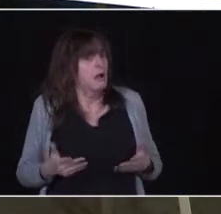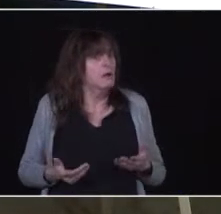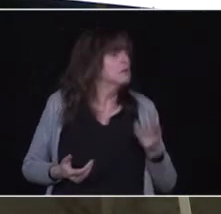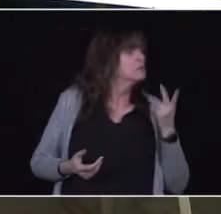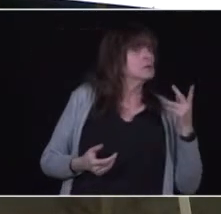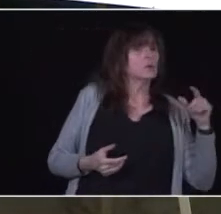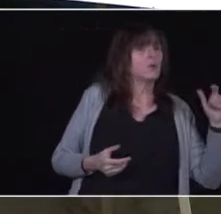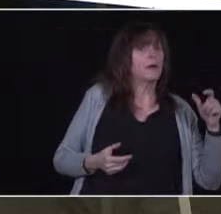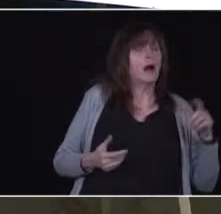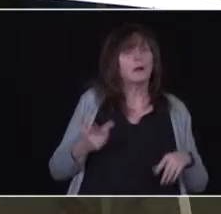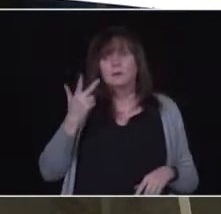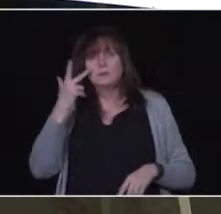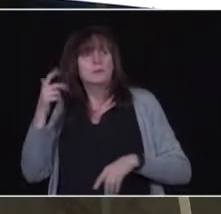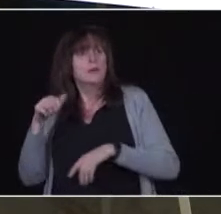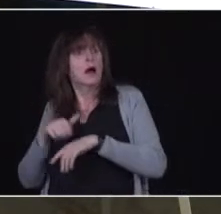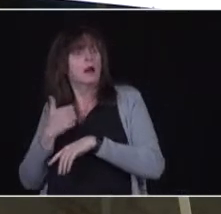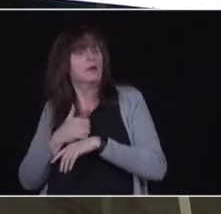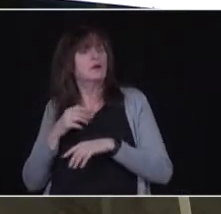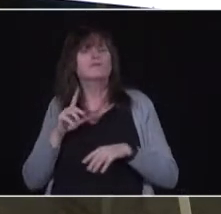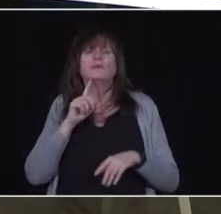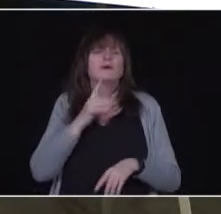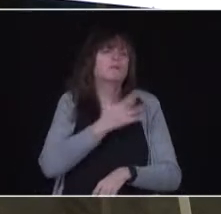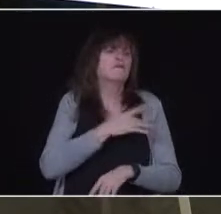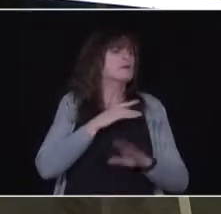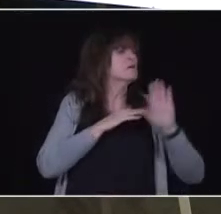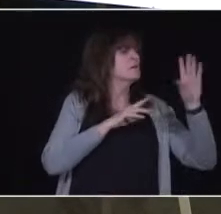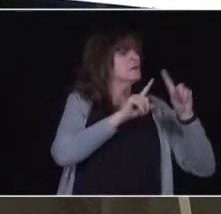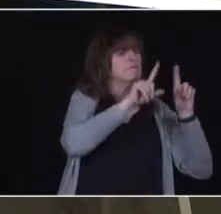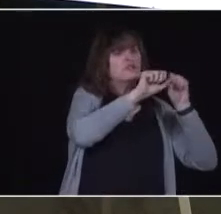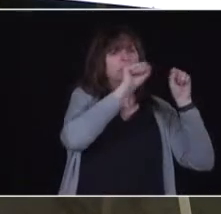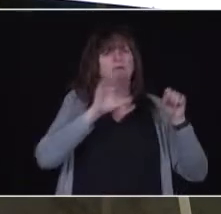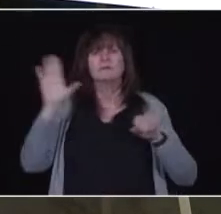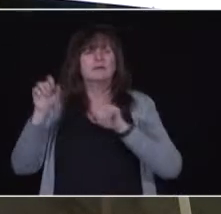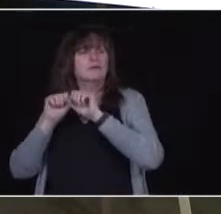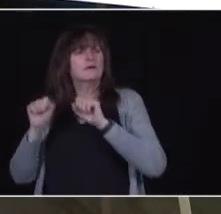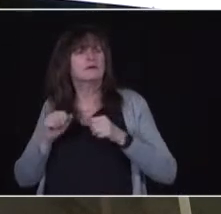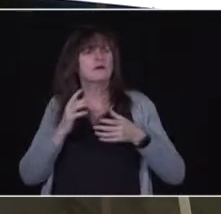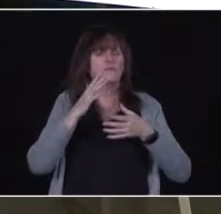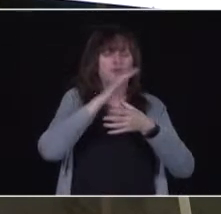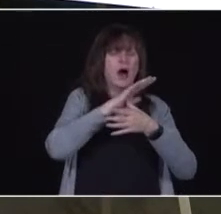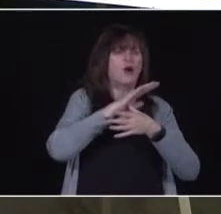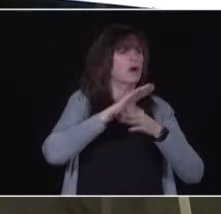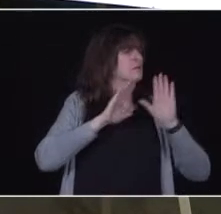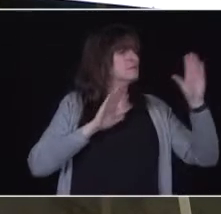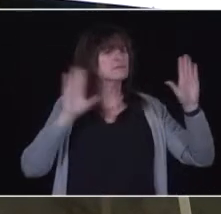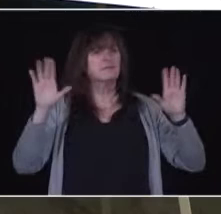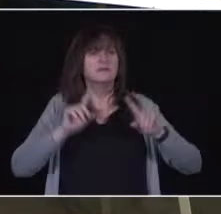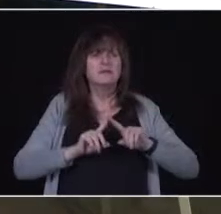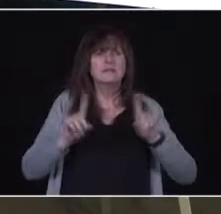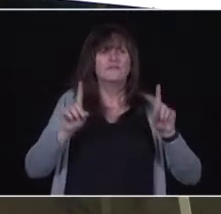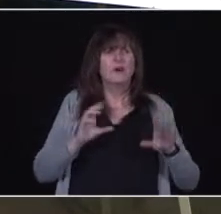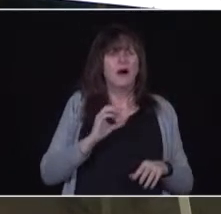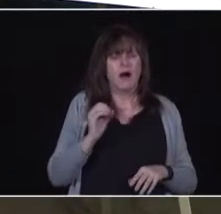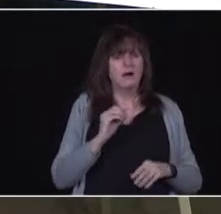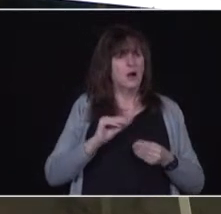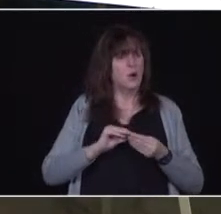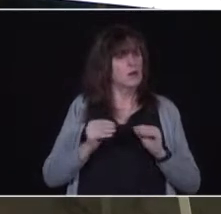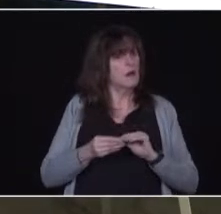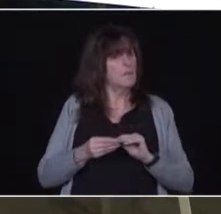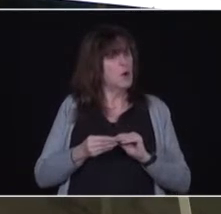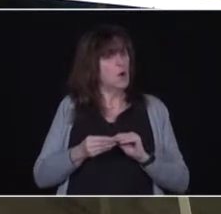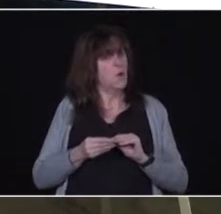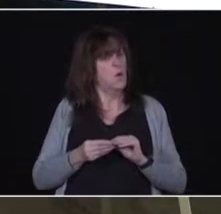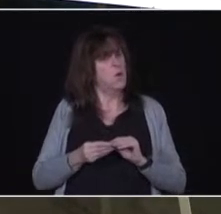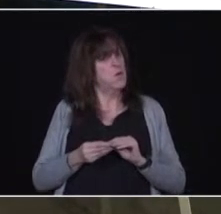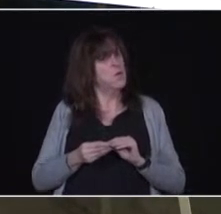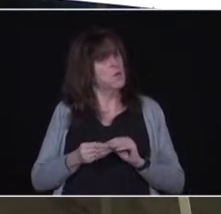Every province is slightly different and their priorities are slightly different at the front end. The numbers in Ontario are actually staggering in